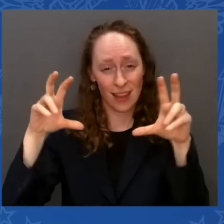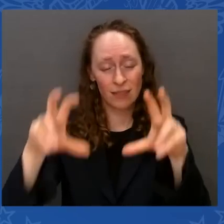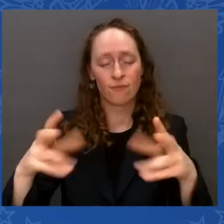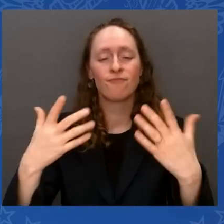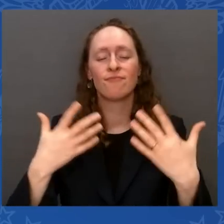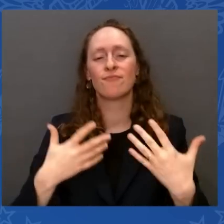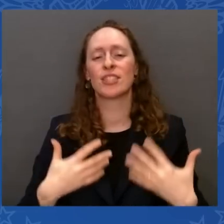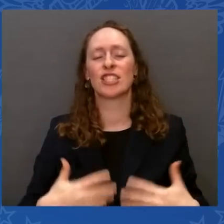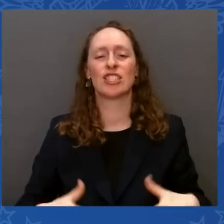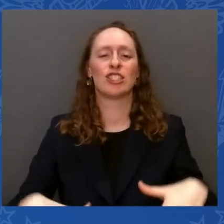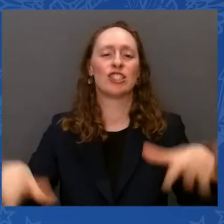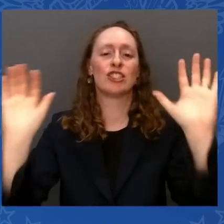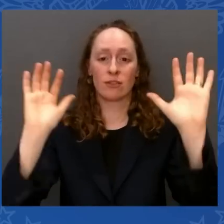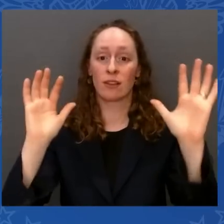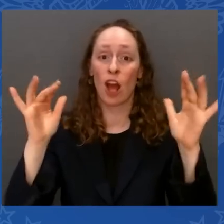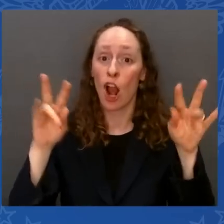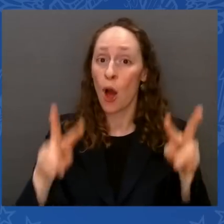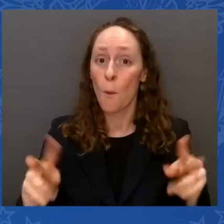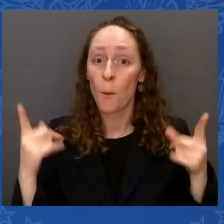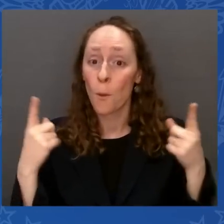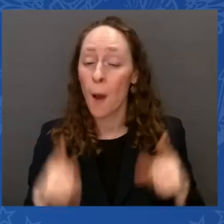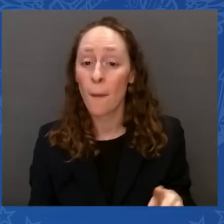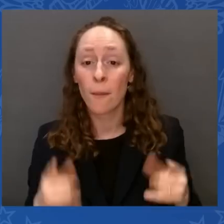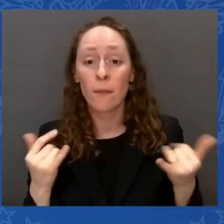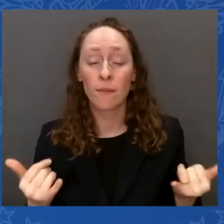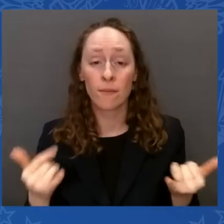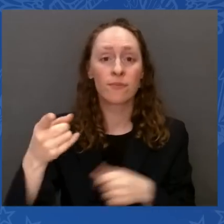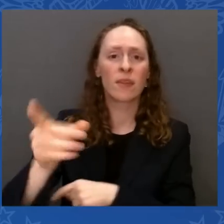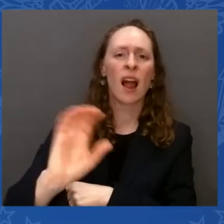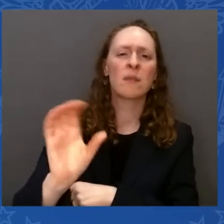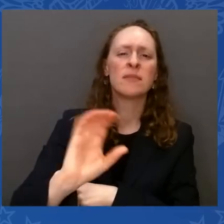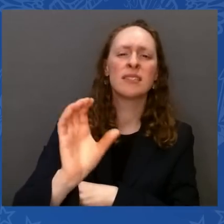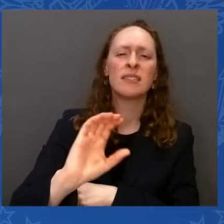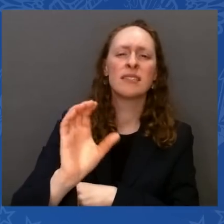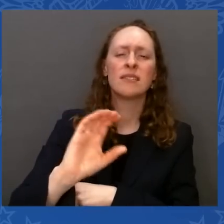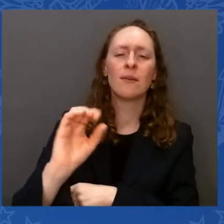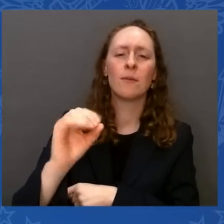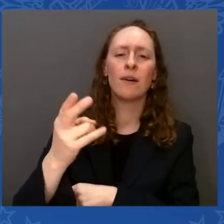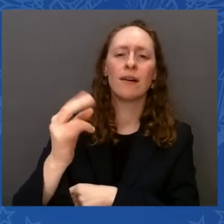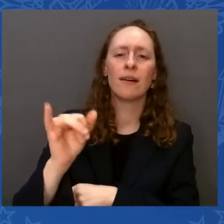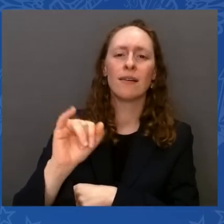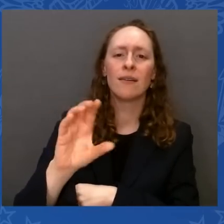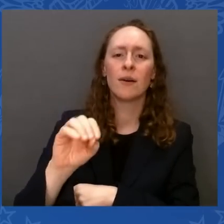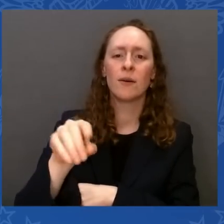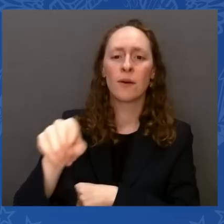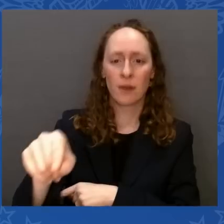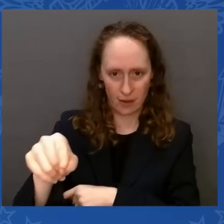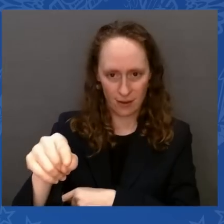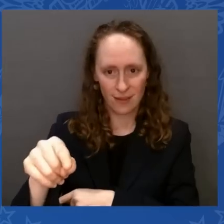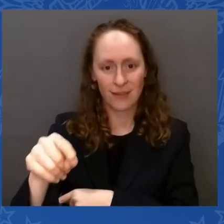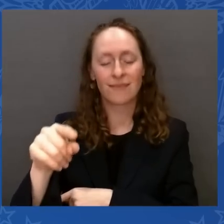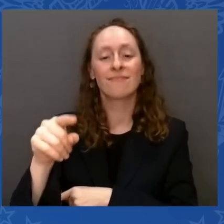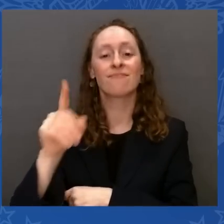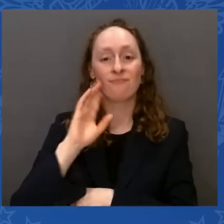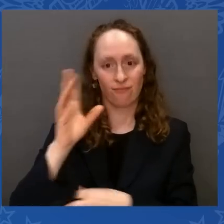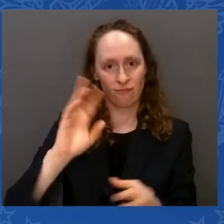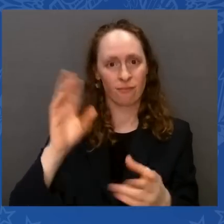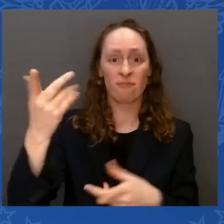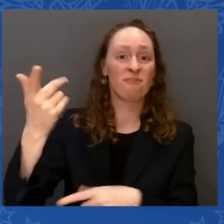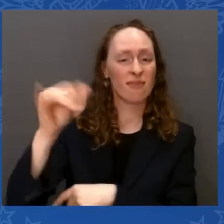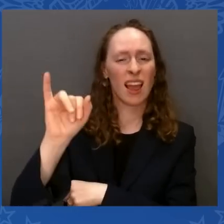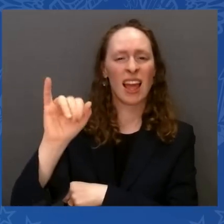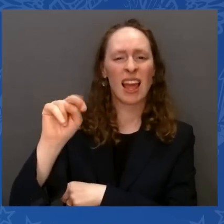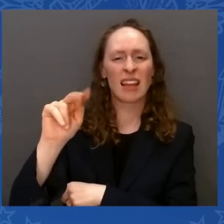call the Fields of Dreams — there are 1,000 acres there. Intel is building a facility. They're going to spend a total of — I believe it's